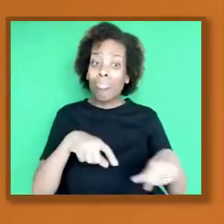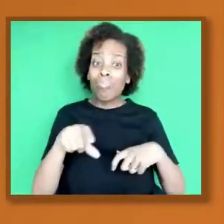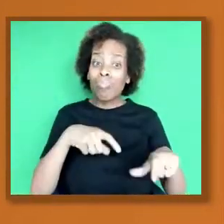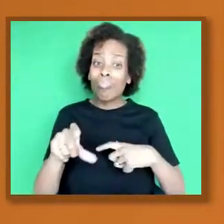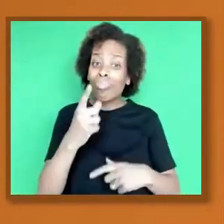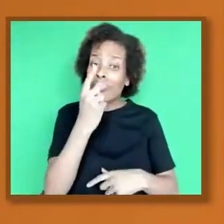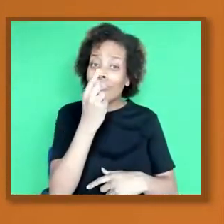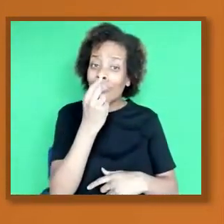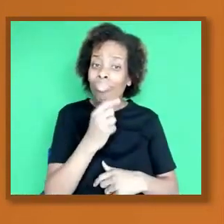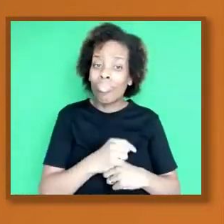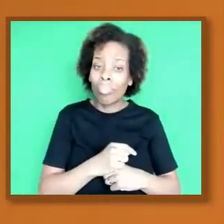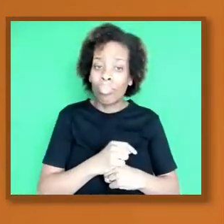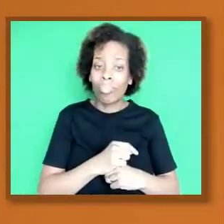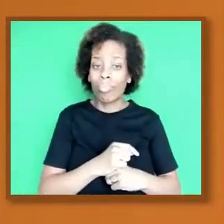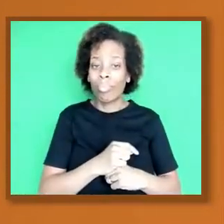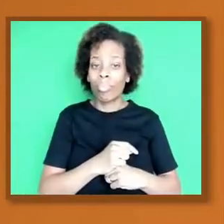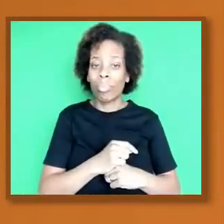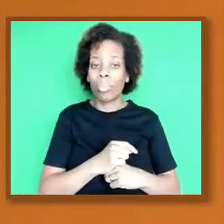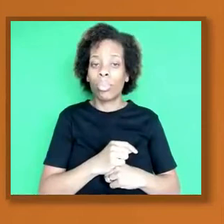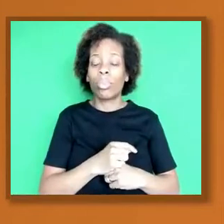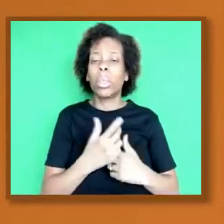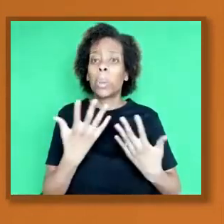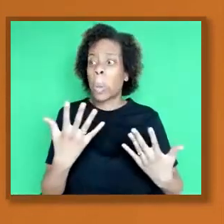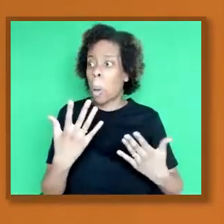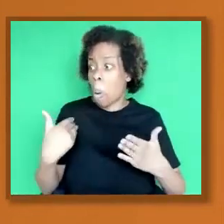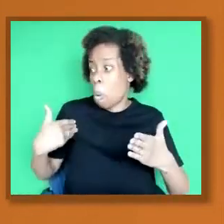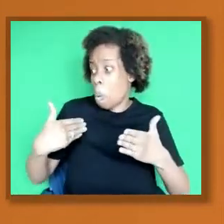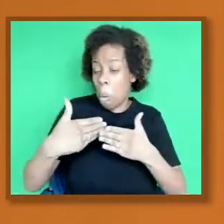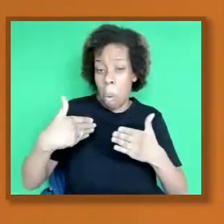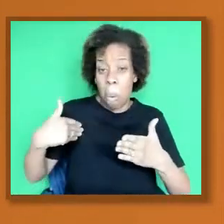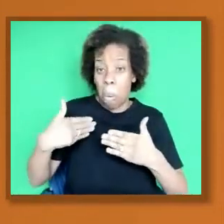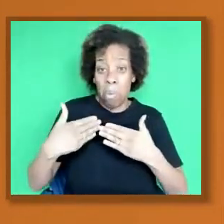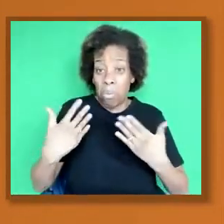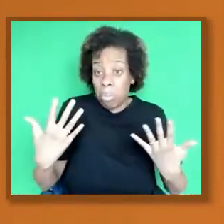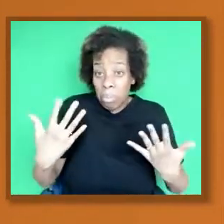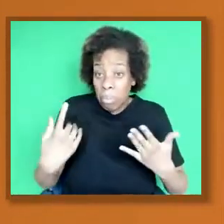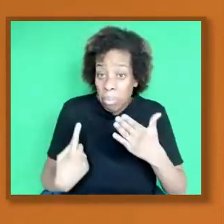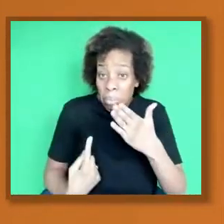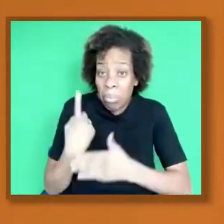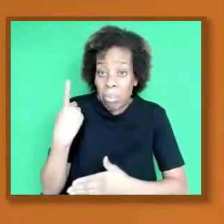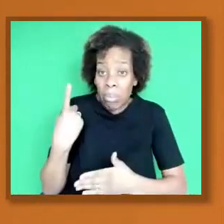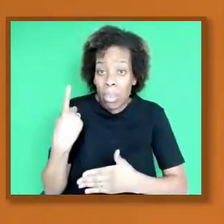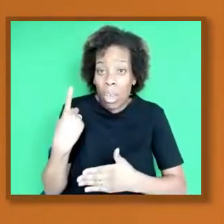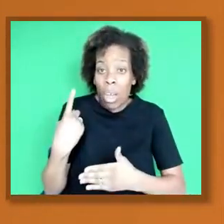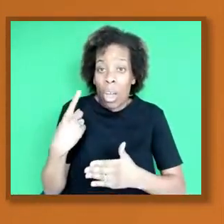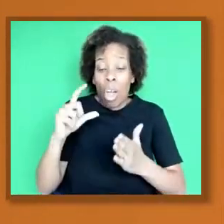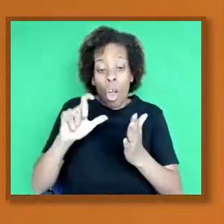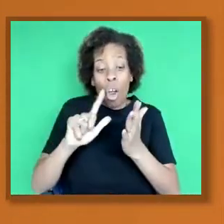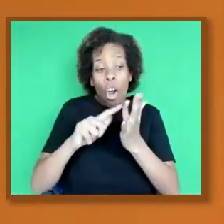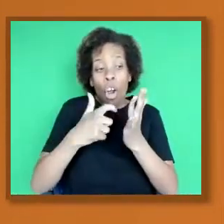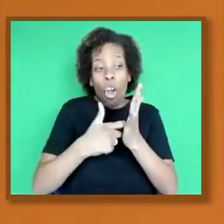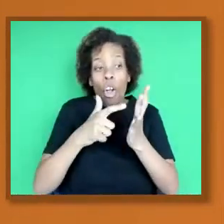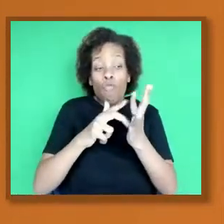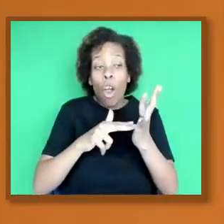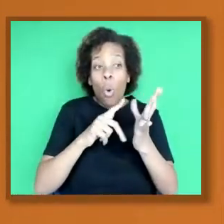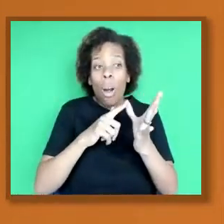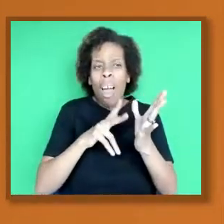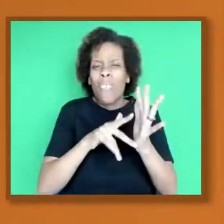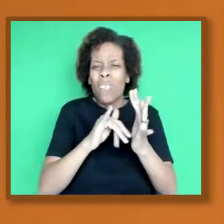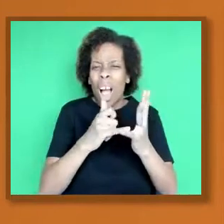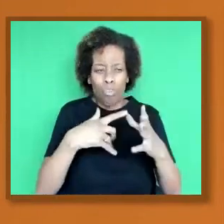somewhere along the line, the COVID or the coronavirus, the SARS-CoV-2,